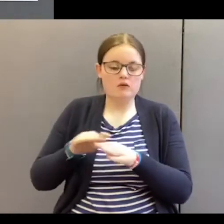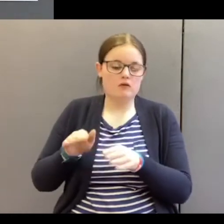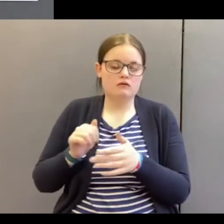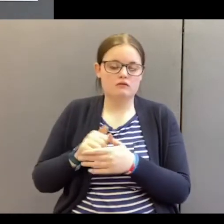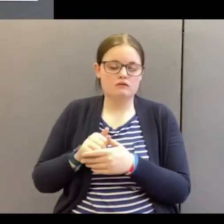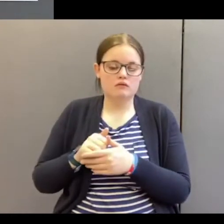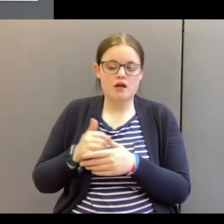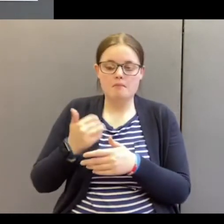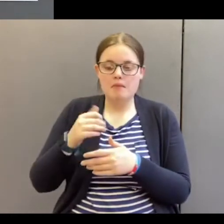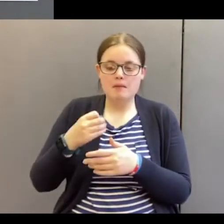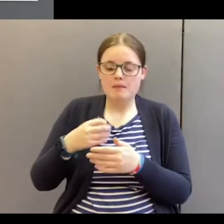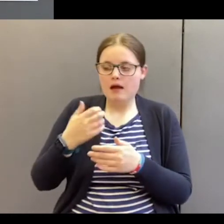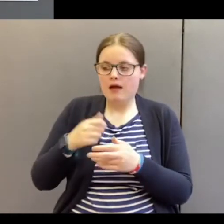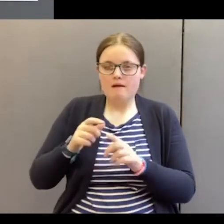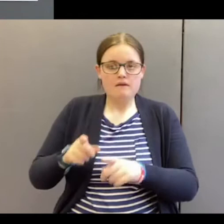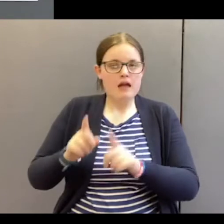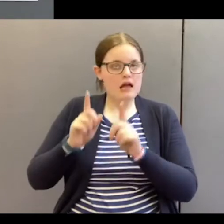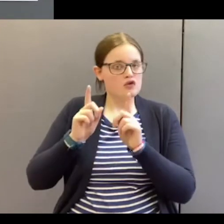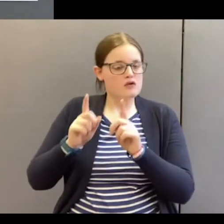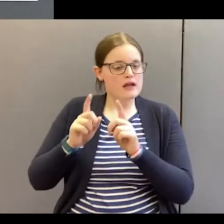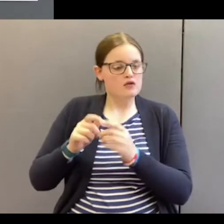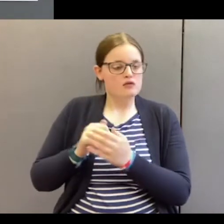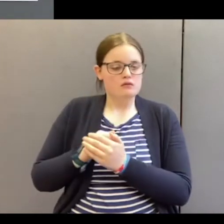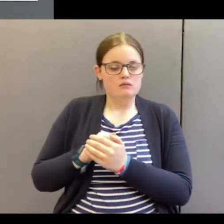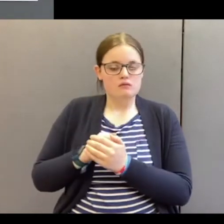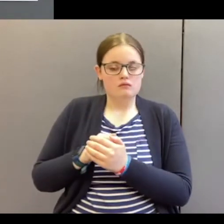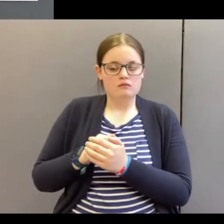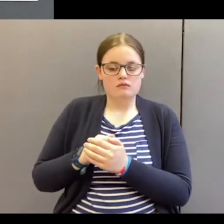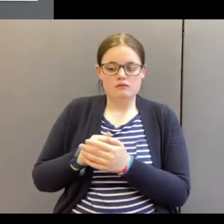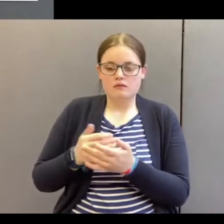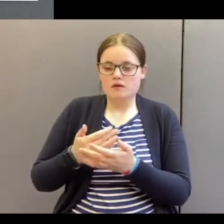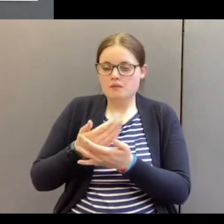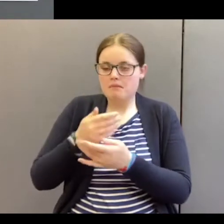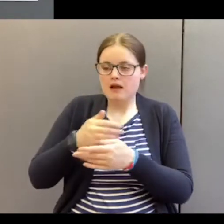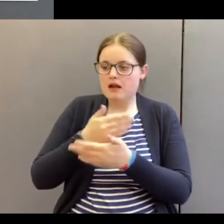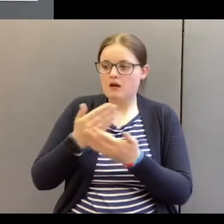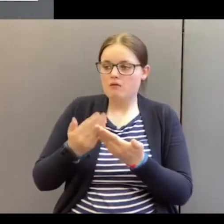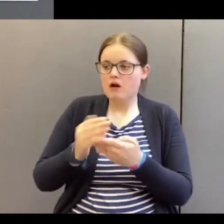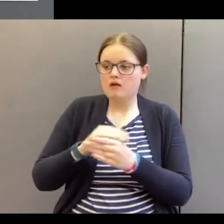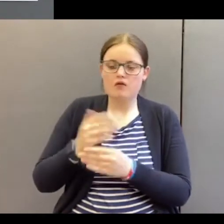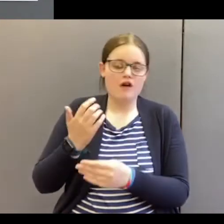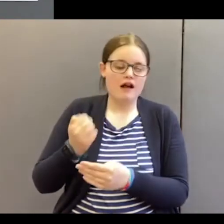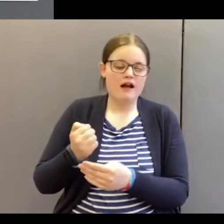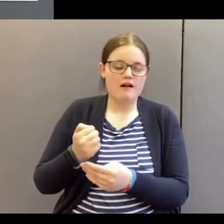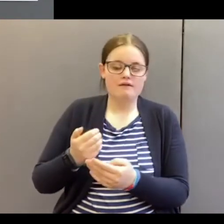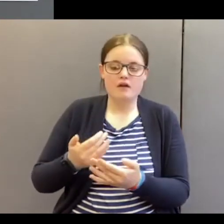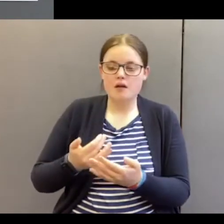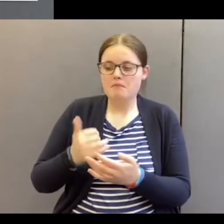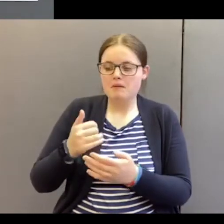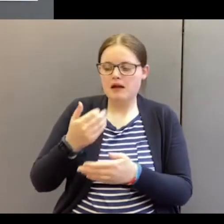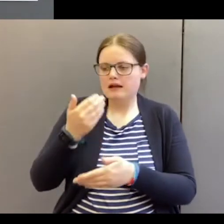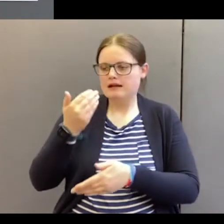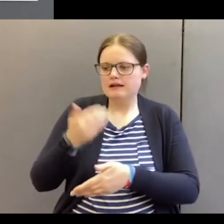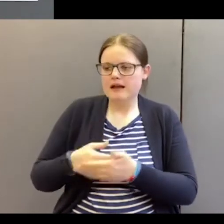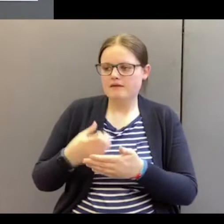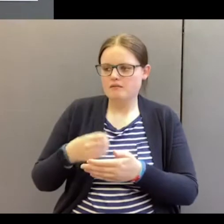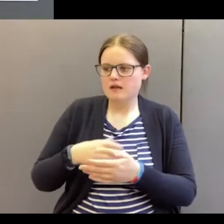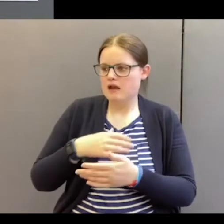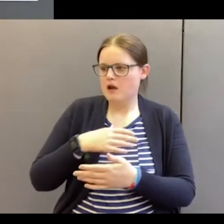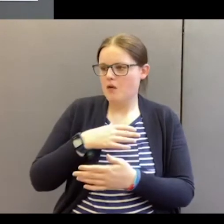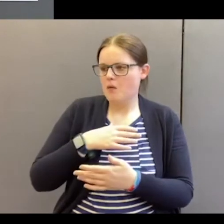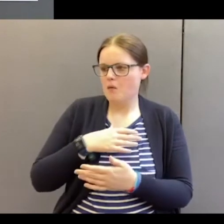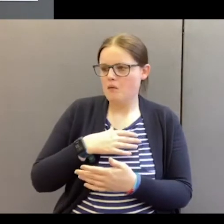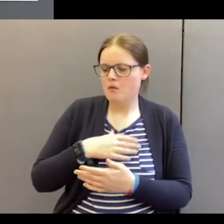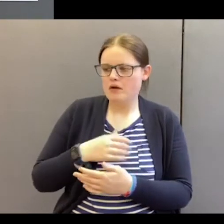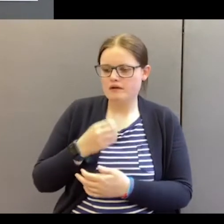Maybe you've had an education which so many in the world don't have. Maybe you've never been wanting for